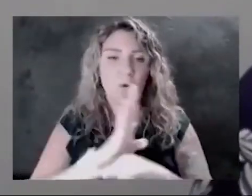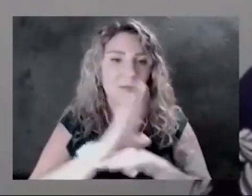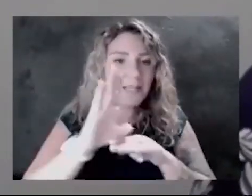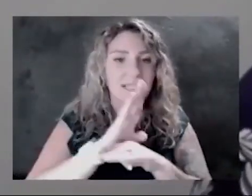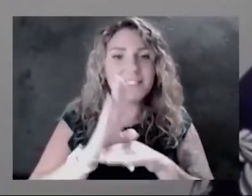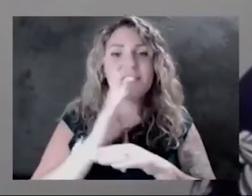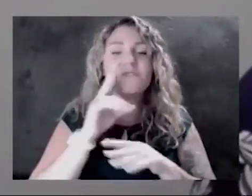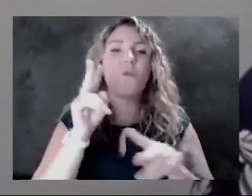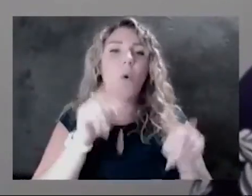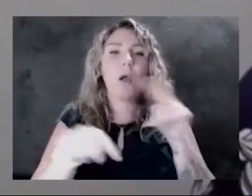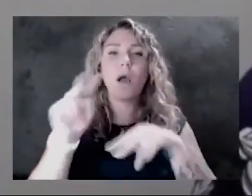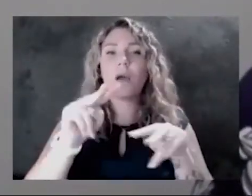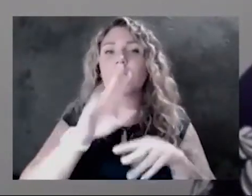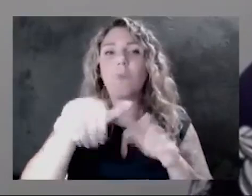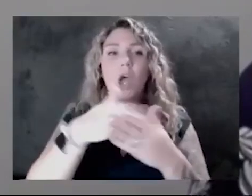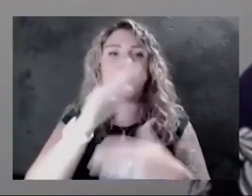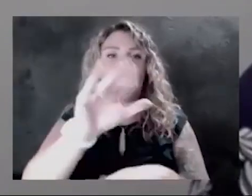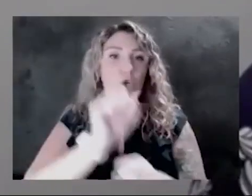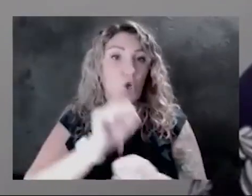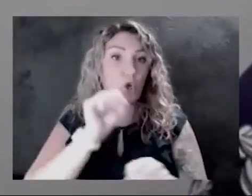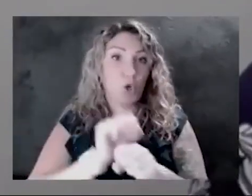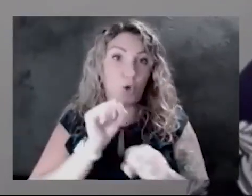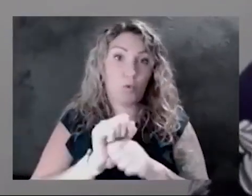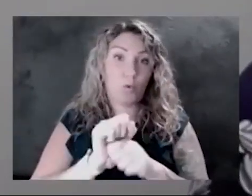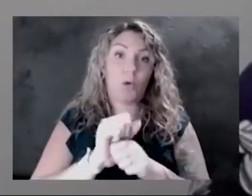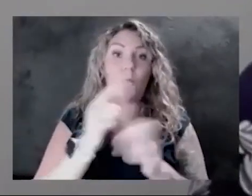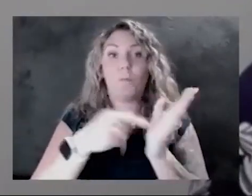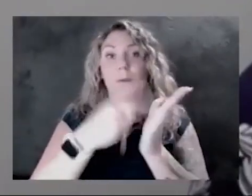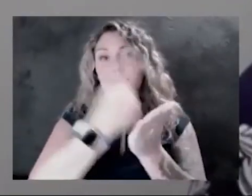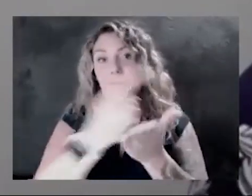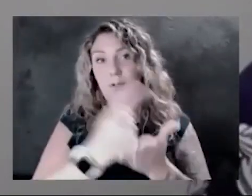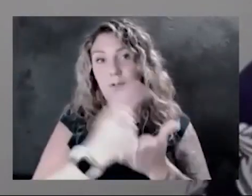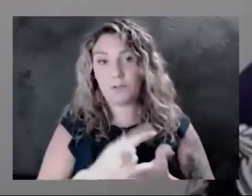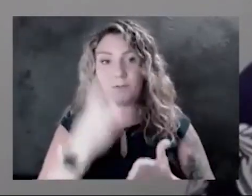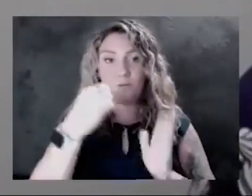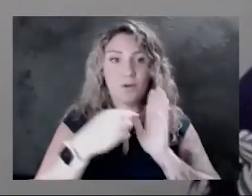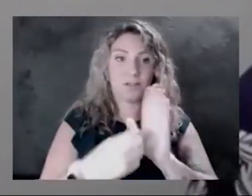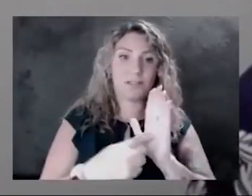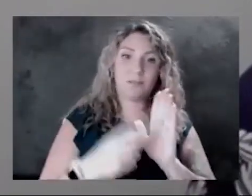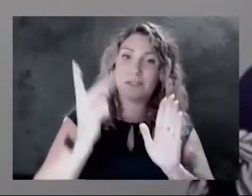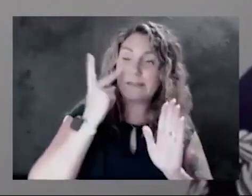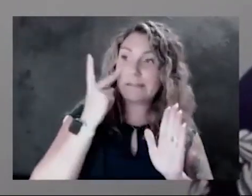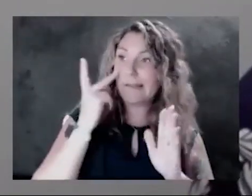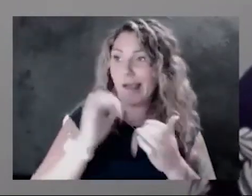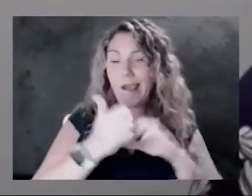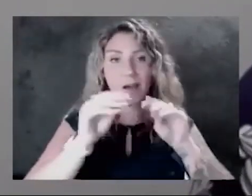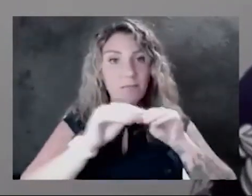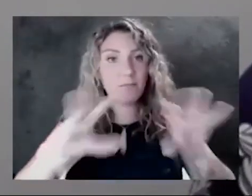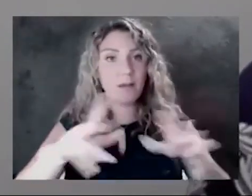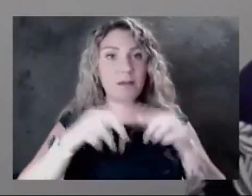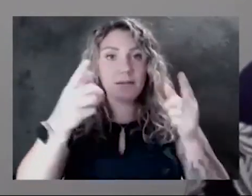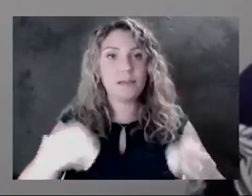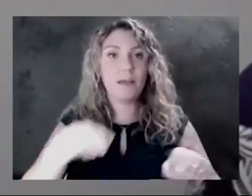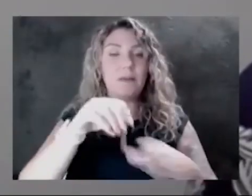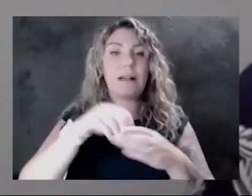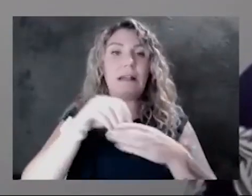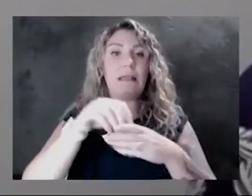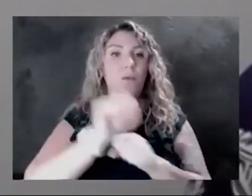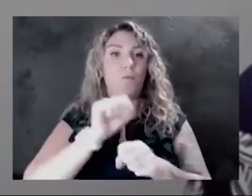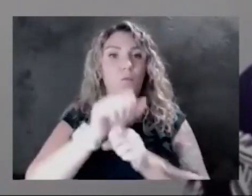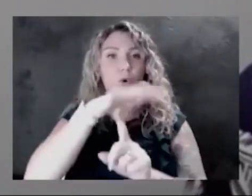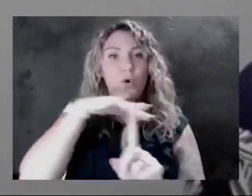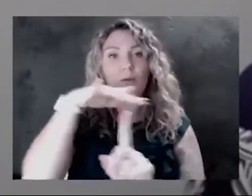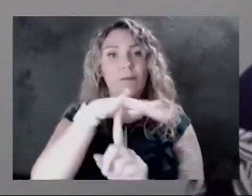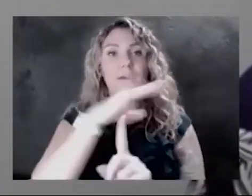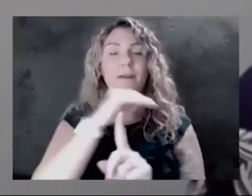So if you're testing all of your workforce once a week, for example, just to keep an eye on how spread is going in your workplace and make sure that you stamp out any of